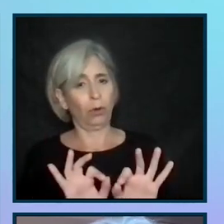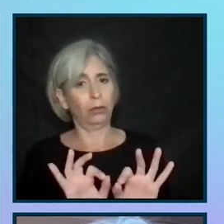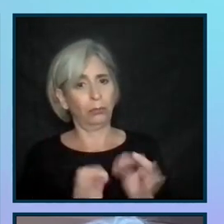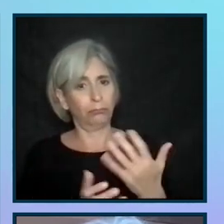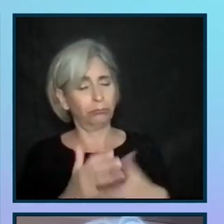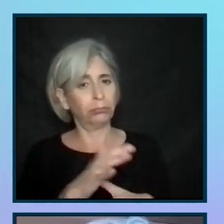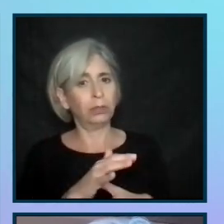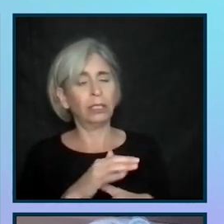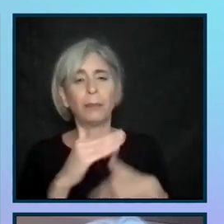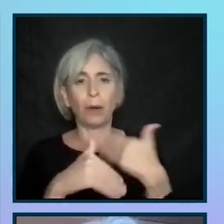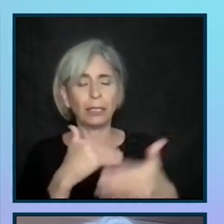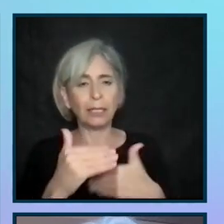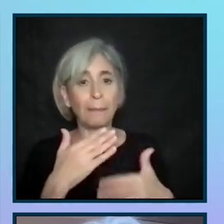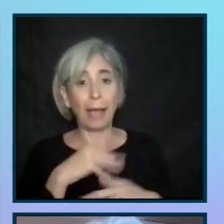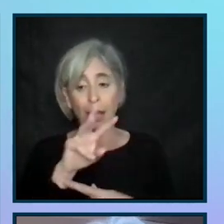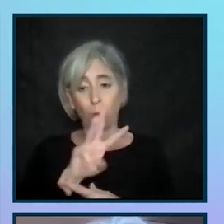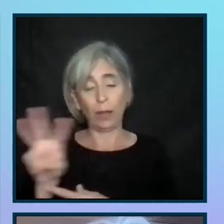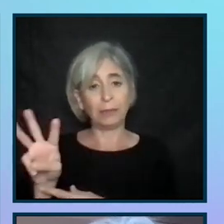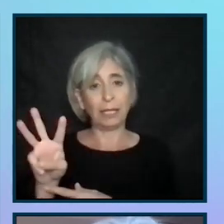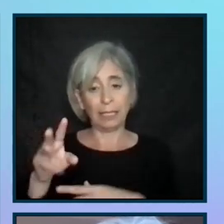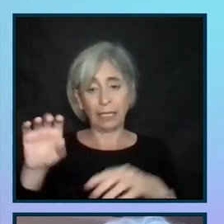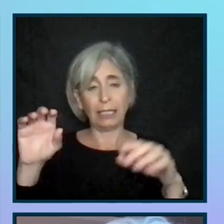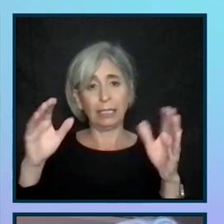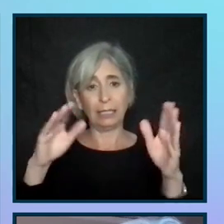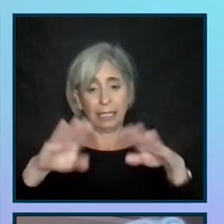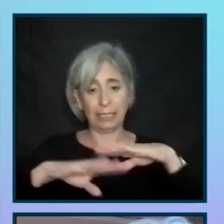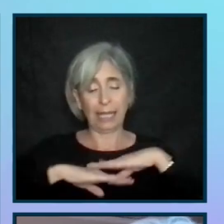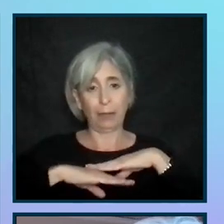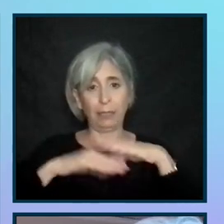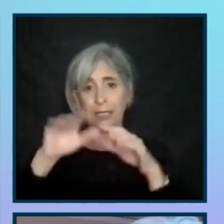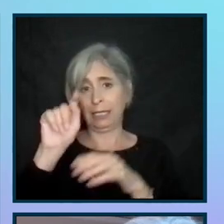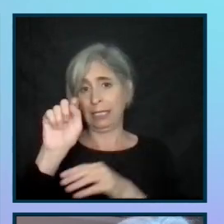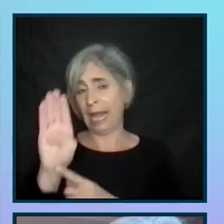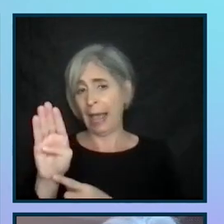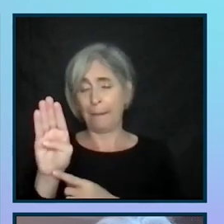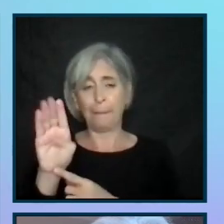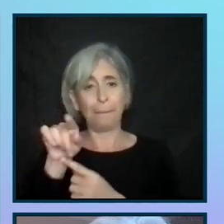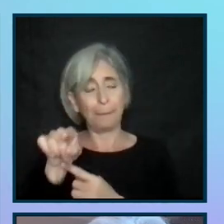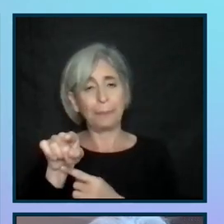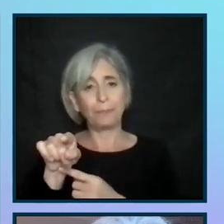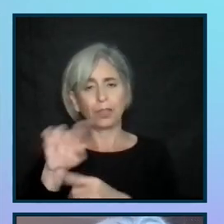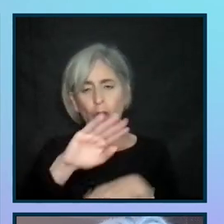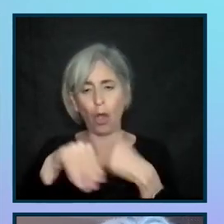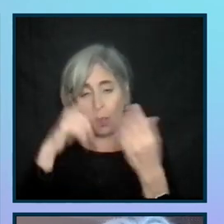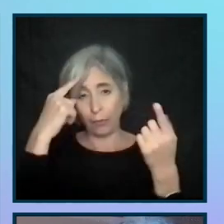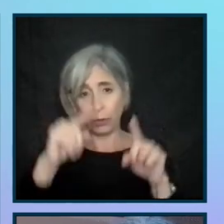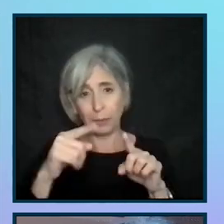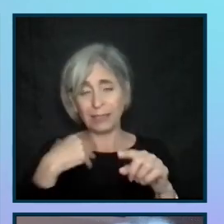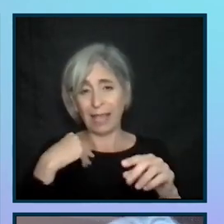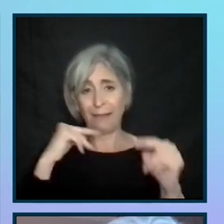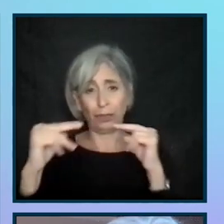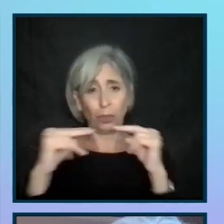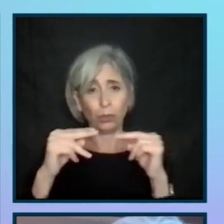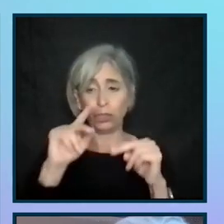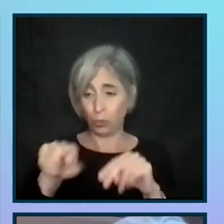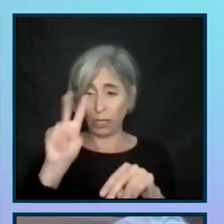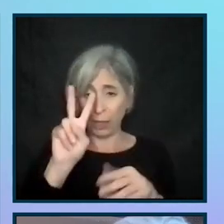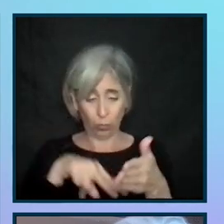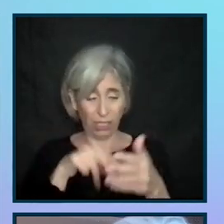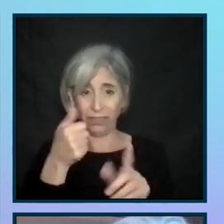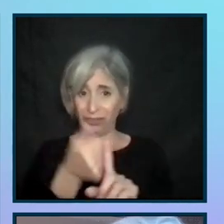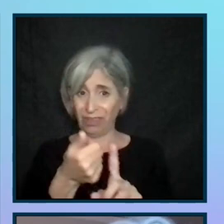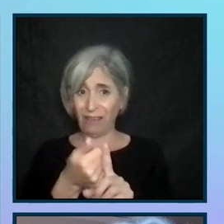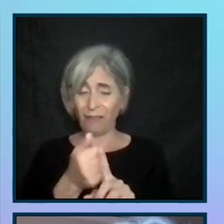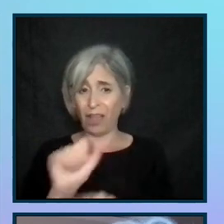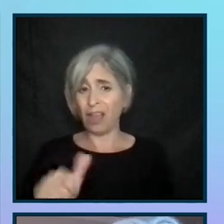process. On my website, the settlement tab, you can read almost all the agreements I've negotiated over time. I have another